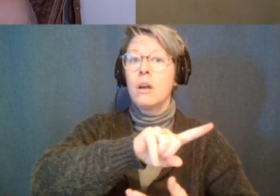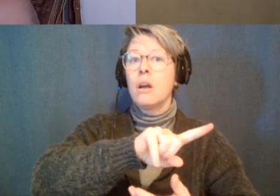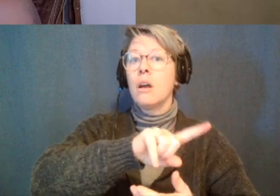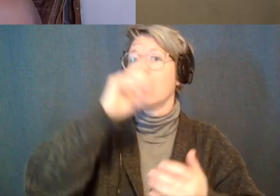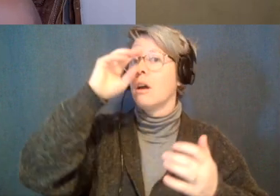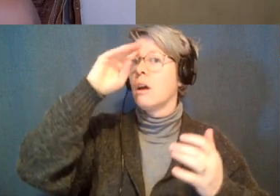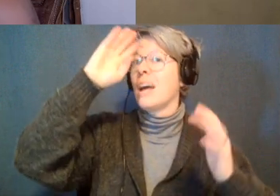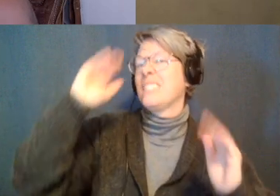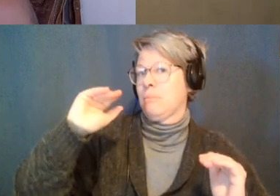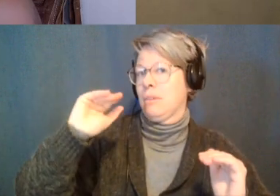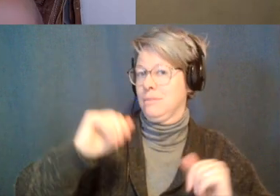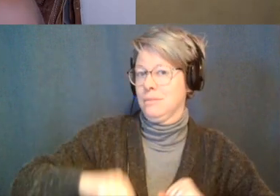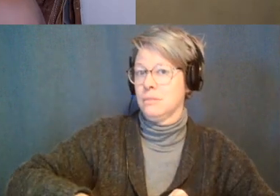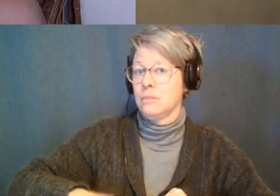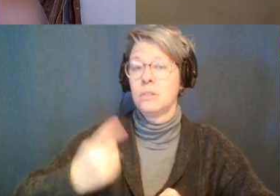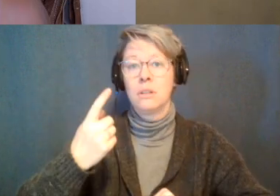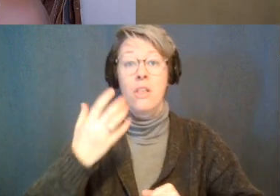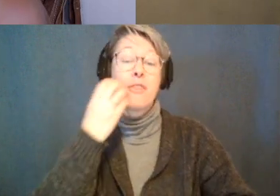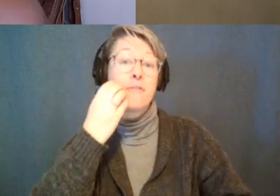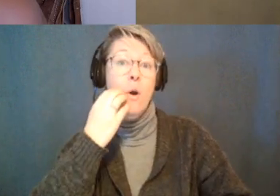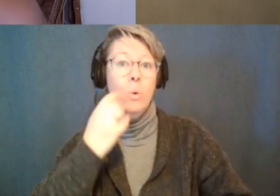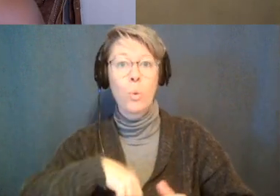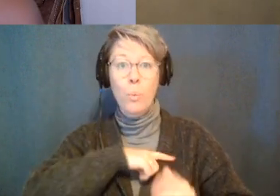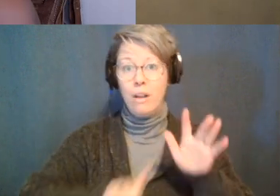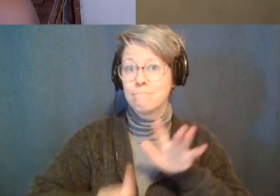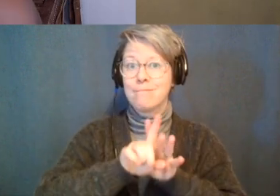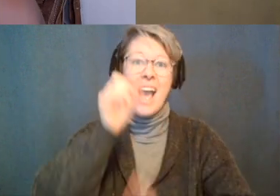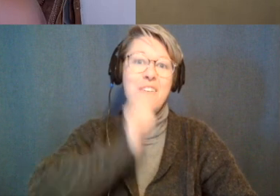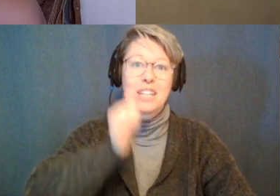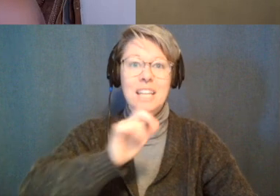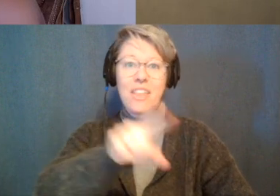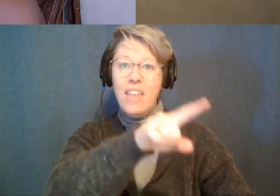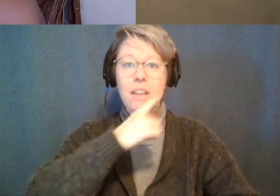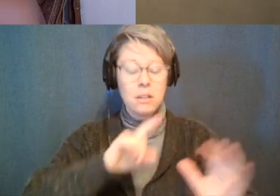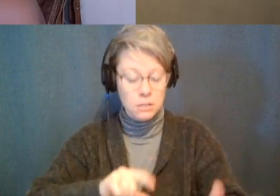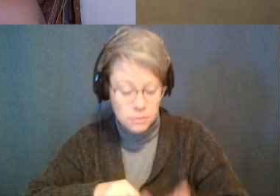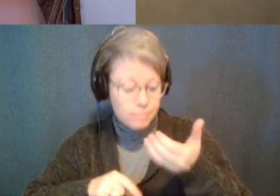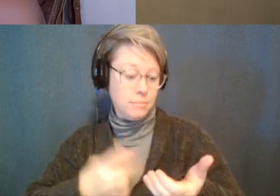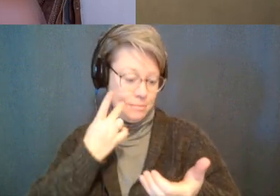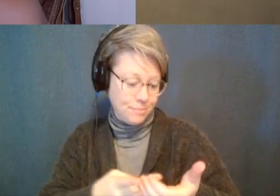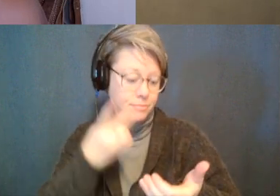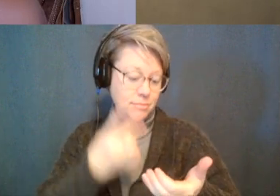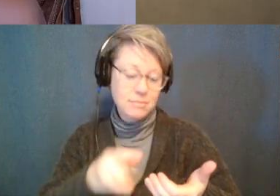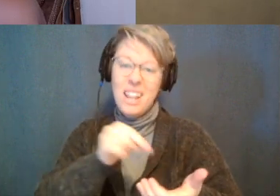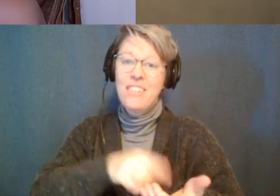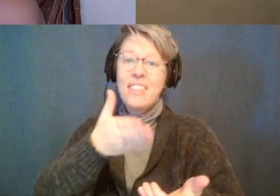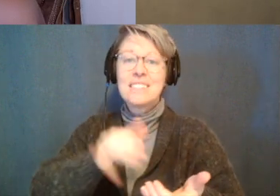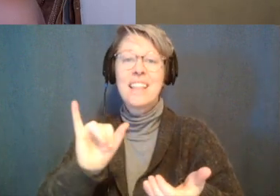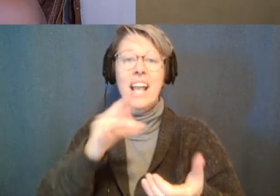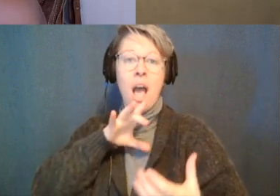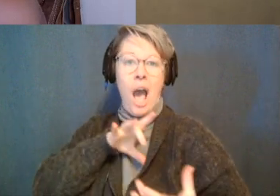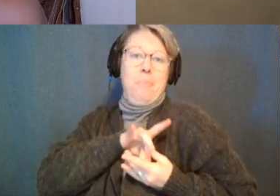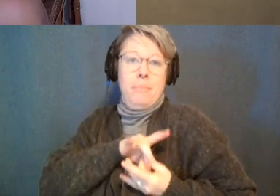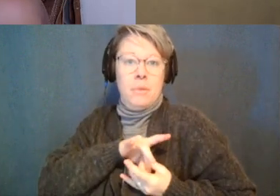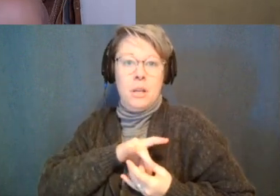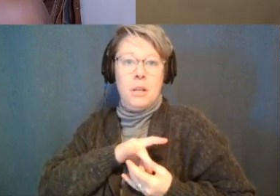every day and if we think about the phone itself the phone is literally like it's it's the new age it's a new part of our body it's like a limb when